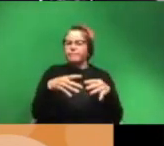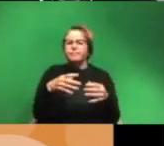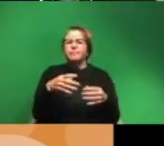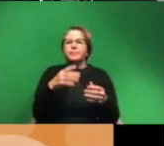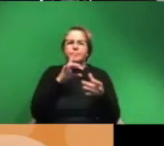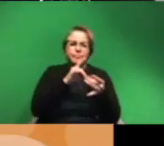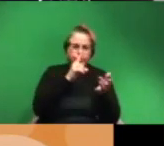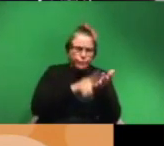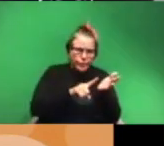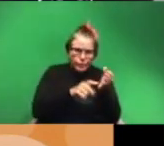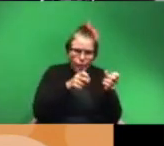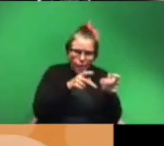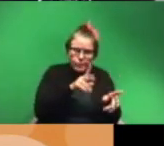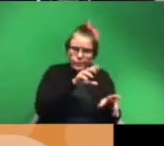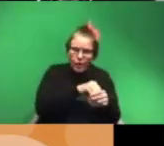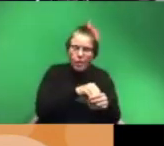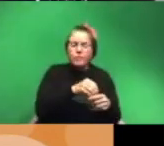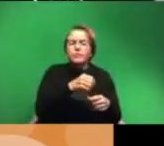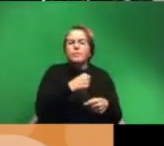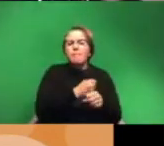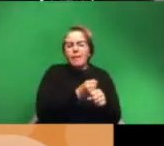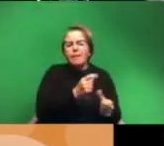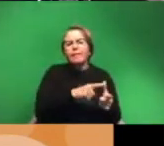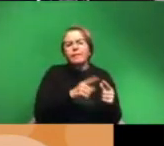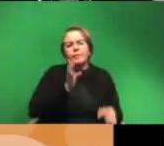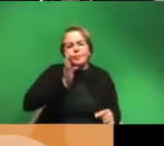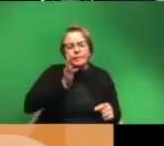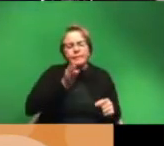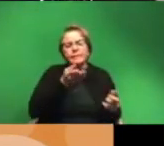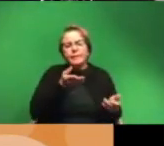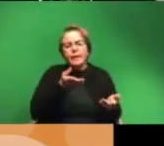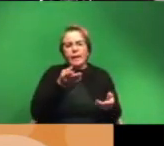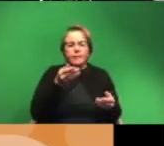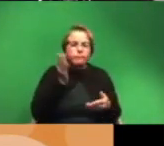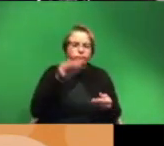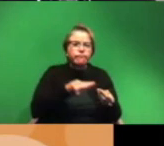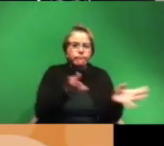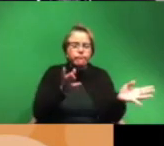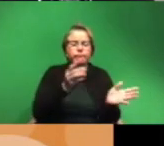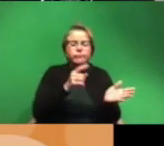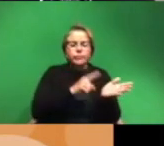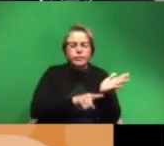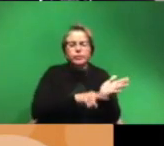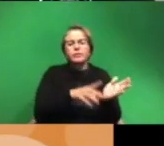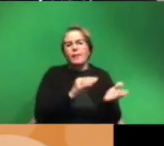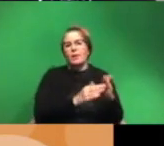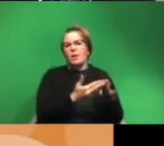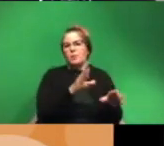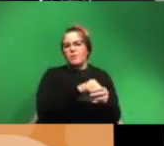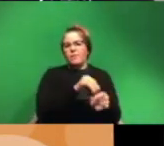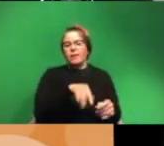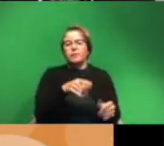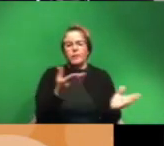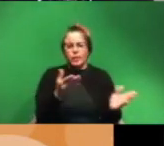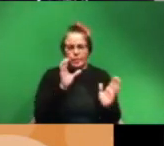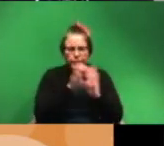opportunities that i got to both conduct and then present or kind of deliver the research and the research community i got to do that with so here i'm pictured